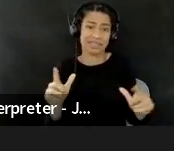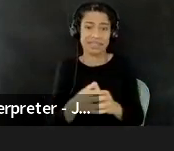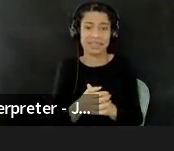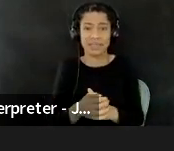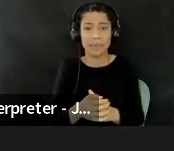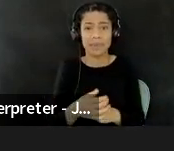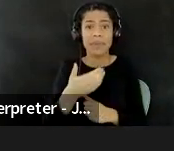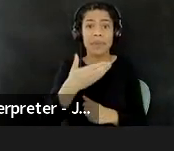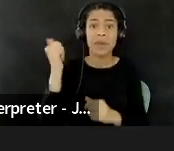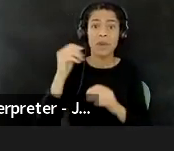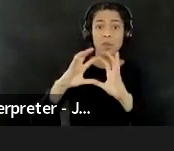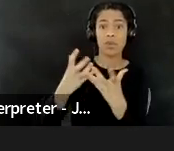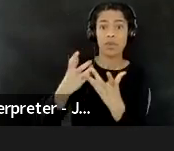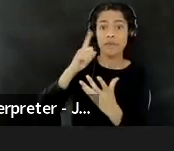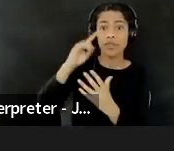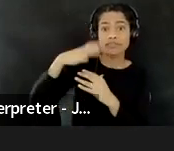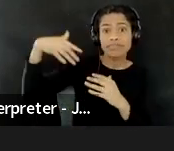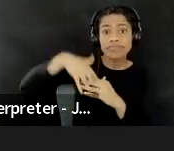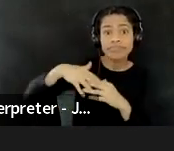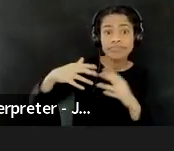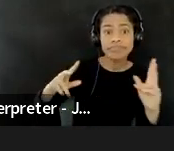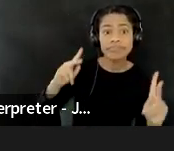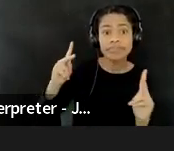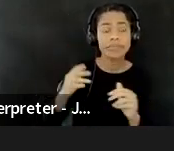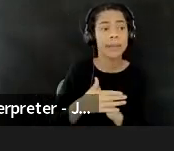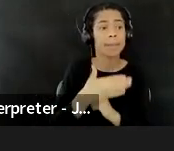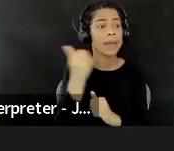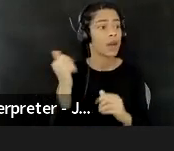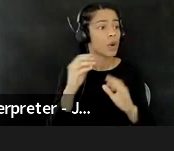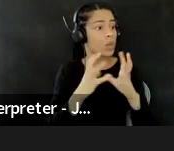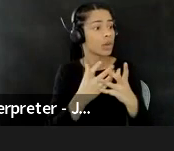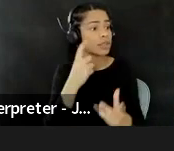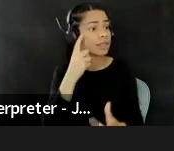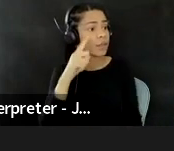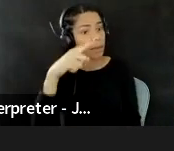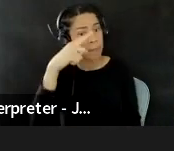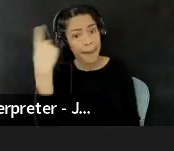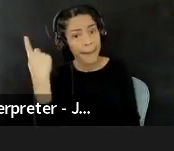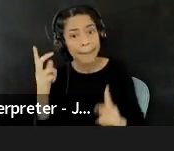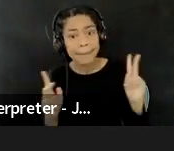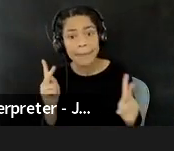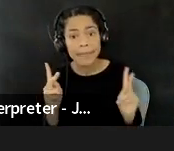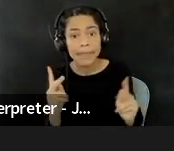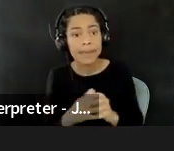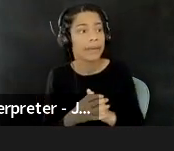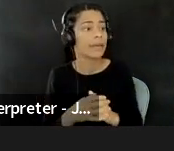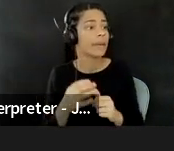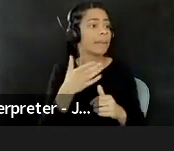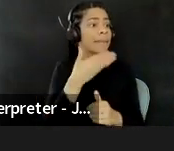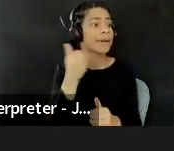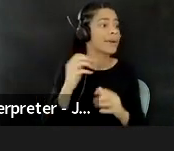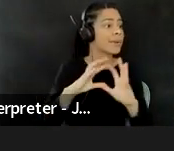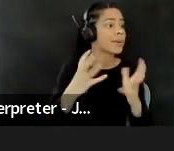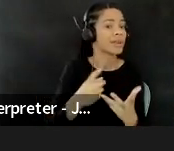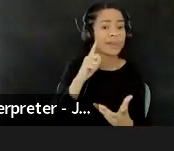indigenous people, better world for black folks, better world for the most marginalized. Um,